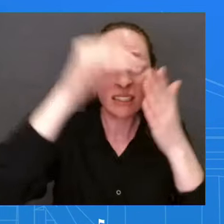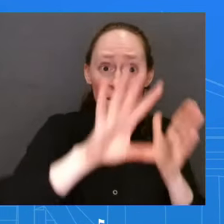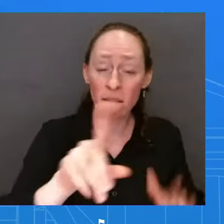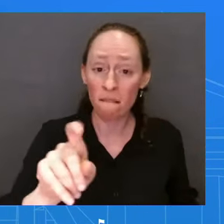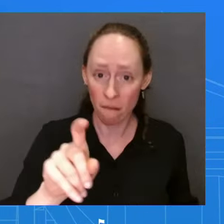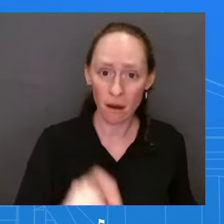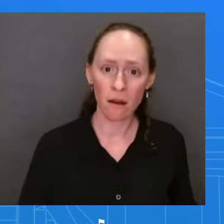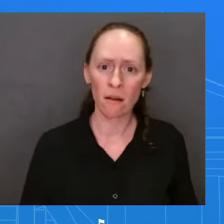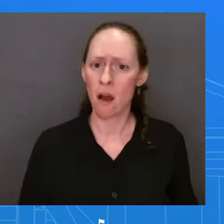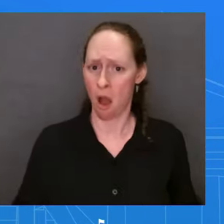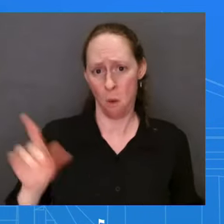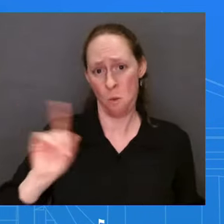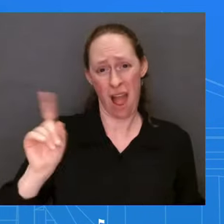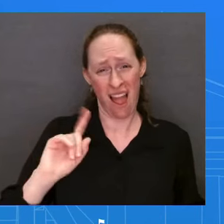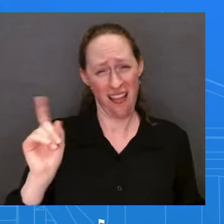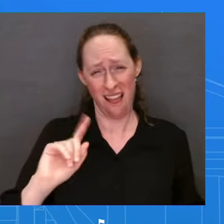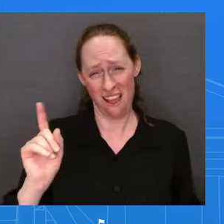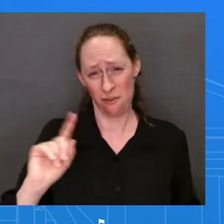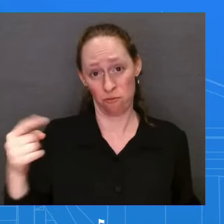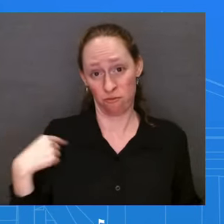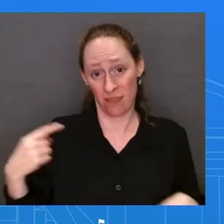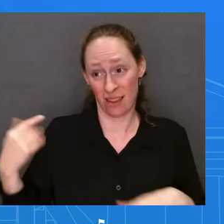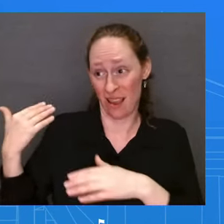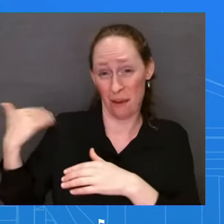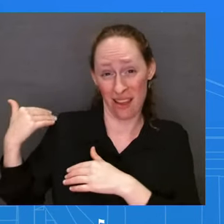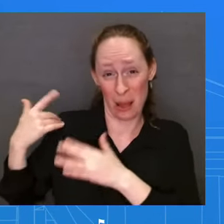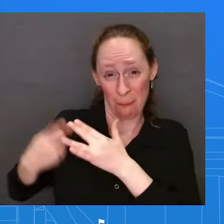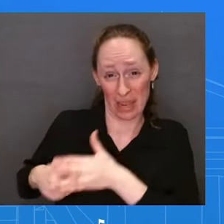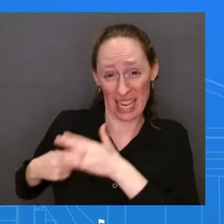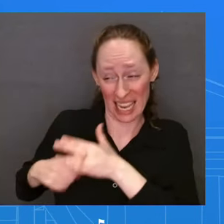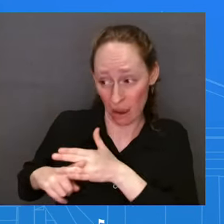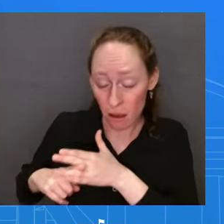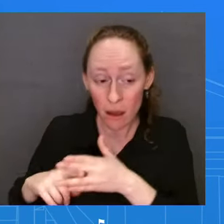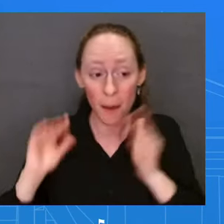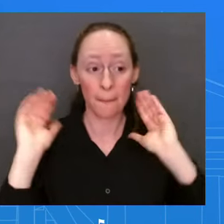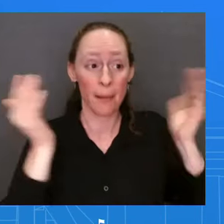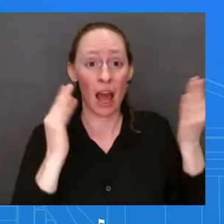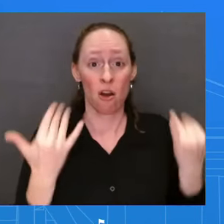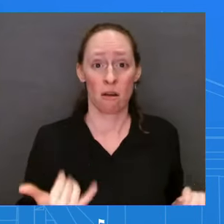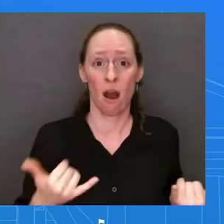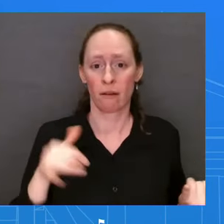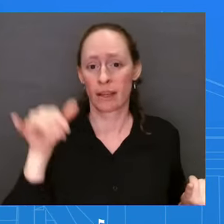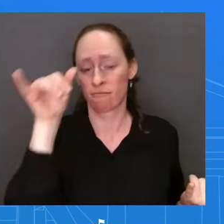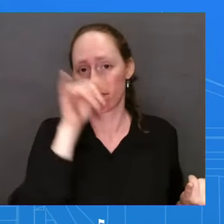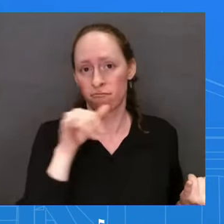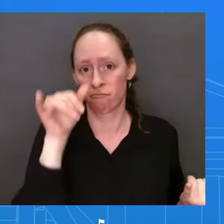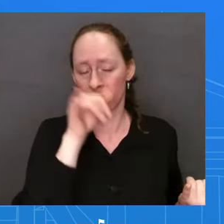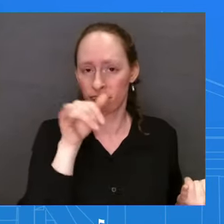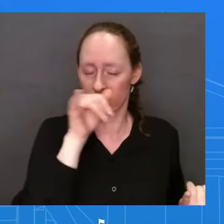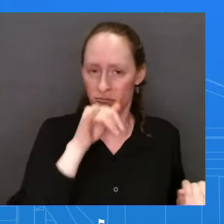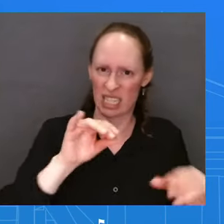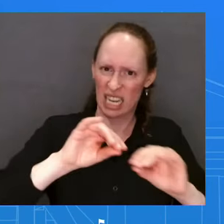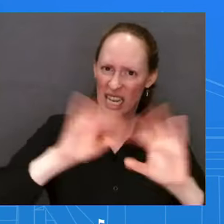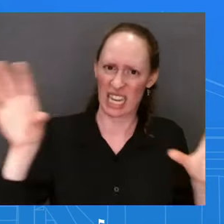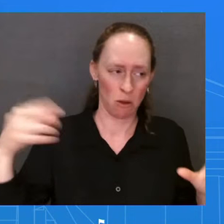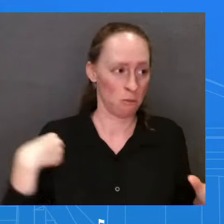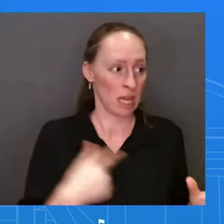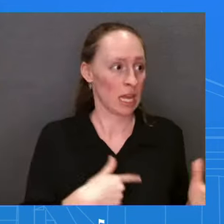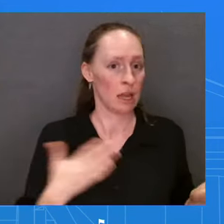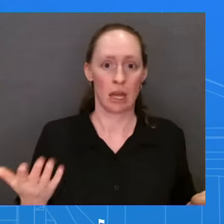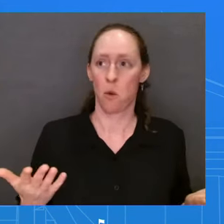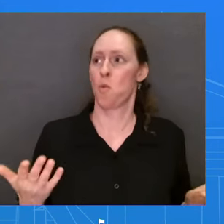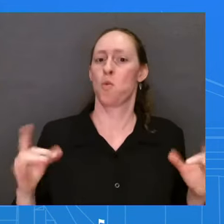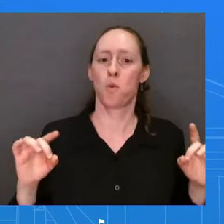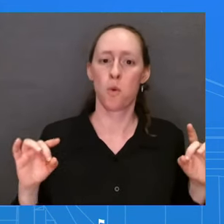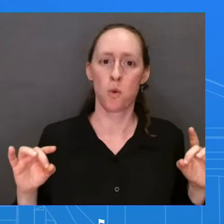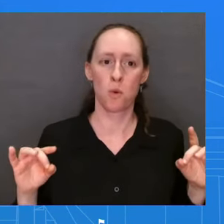to your question. When we came into office with the global economic headwinds of COVID that were then compounded by the